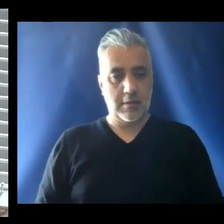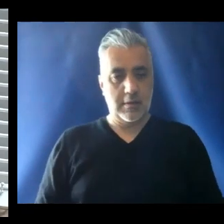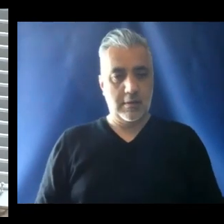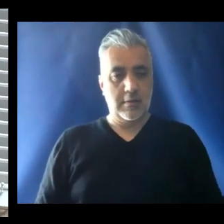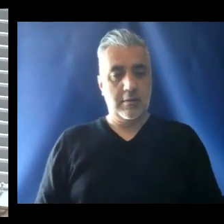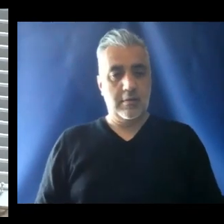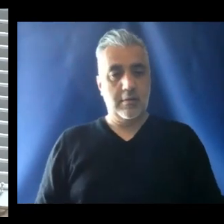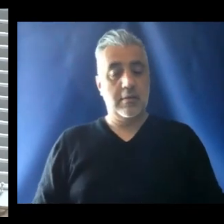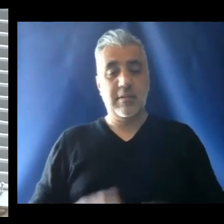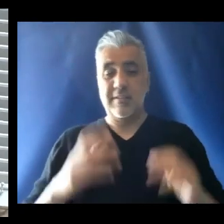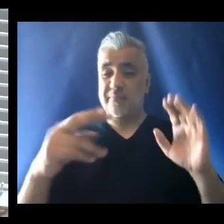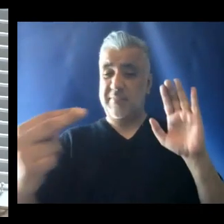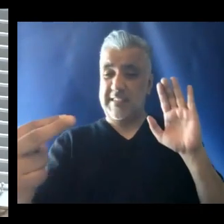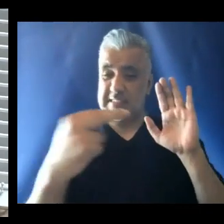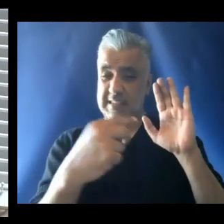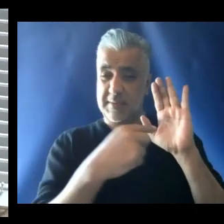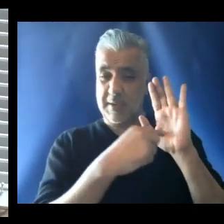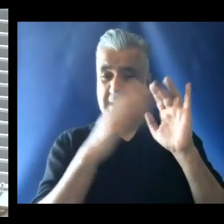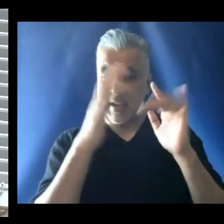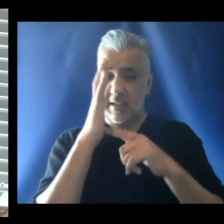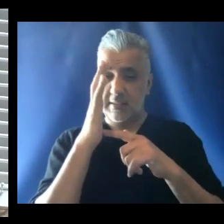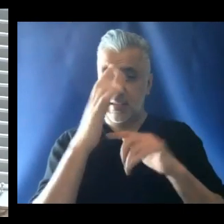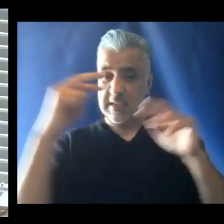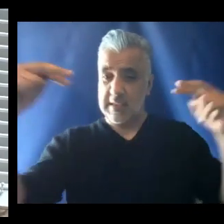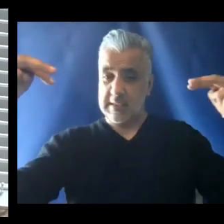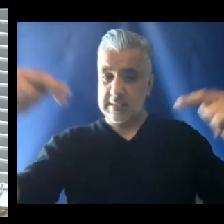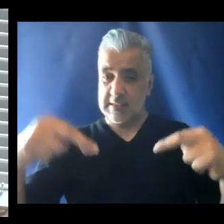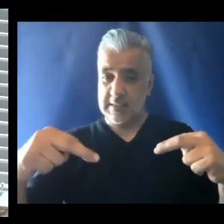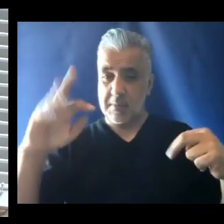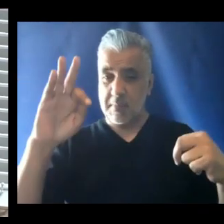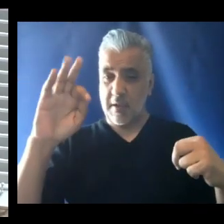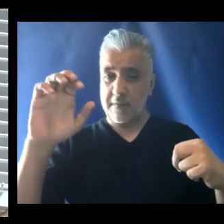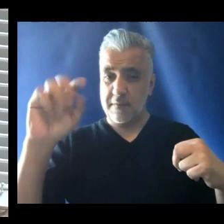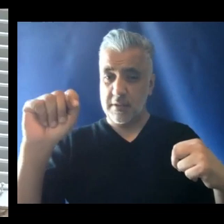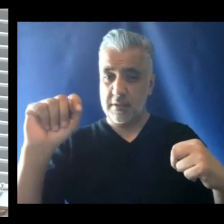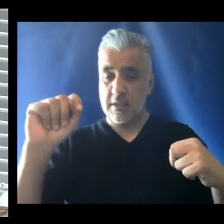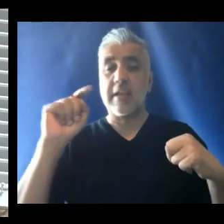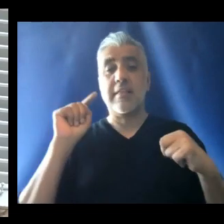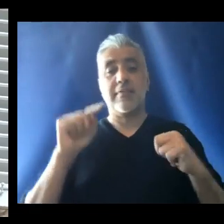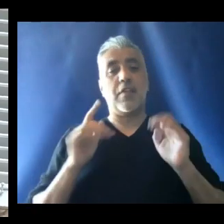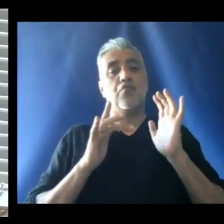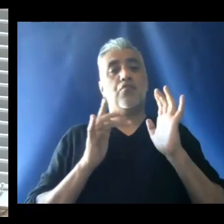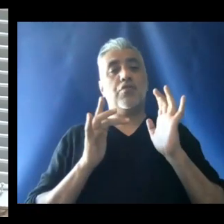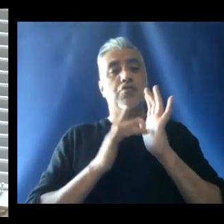See my hands and my feet. Jesus says,